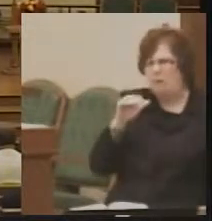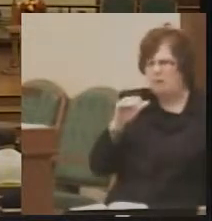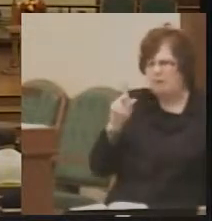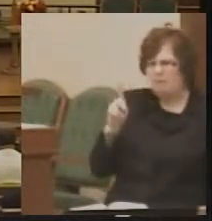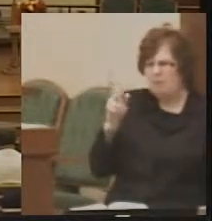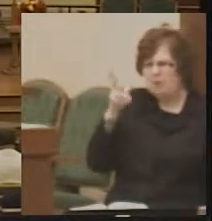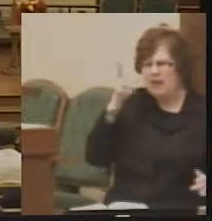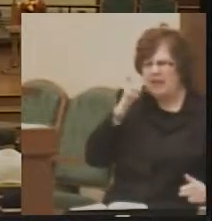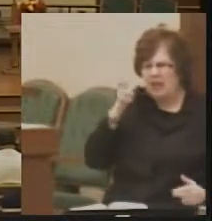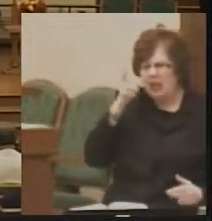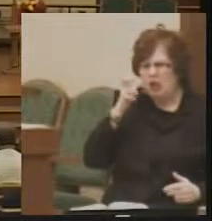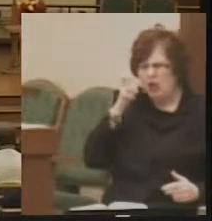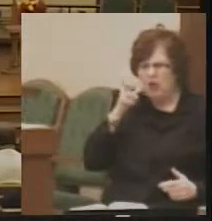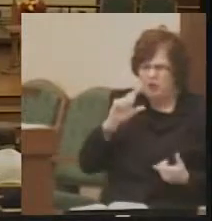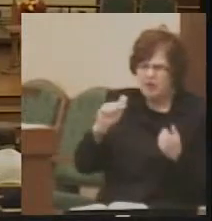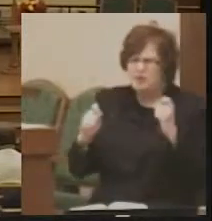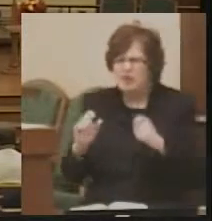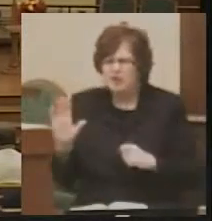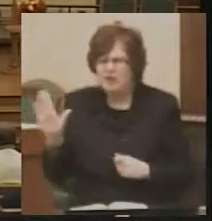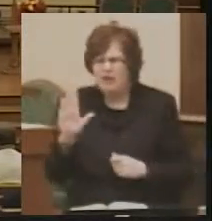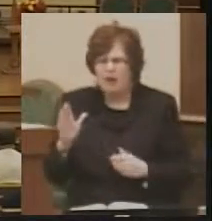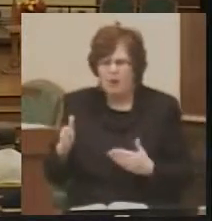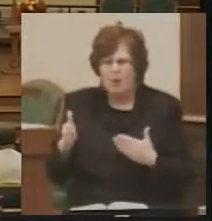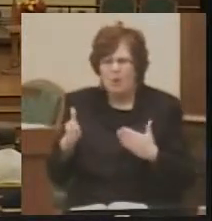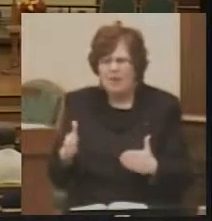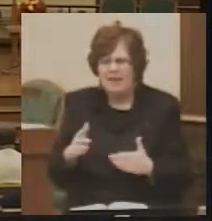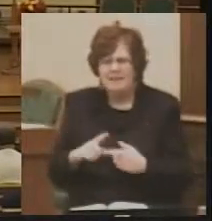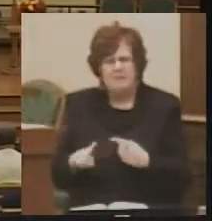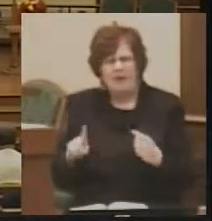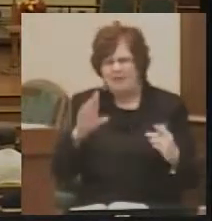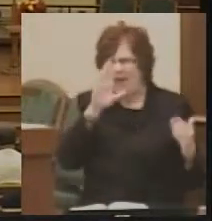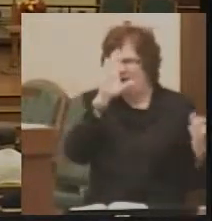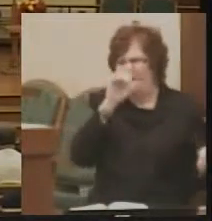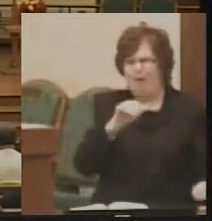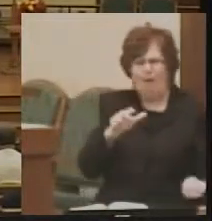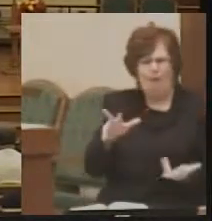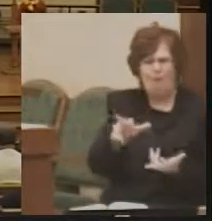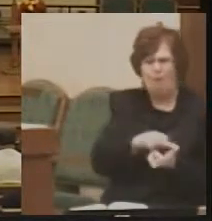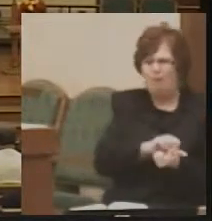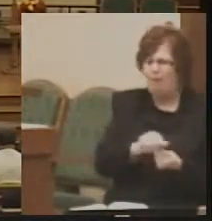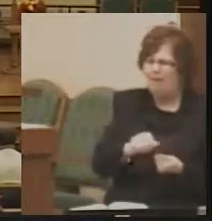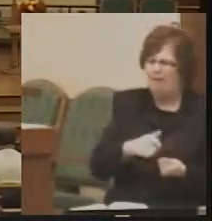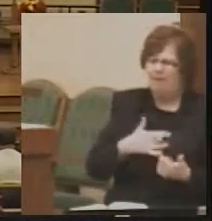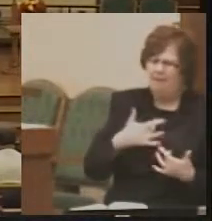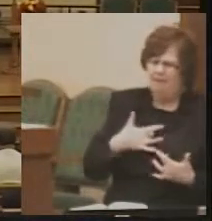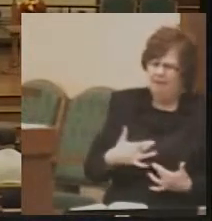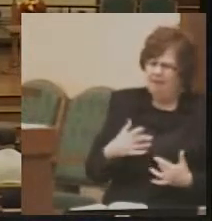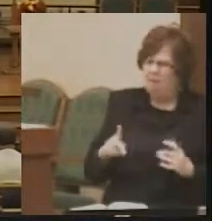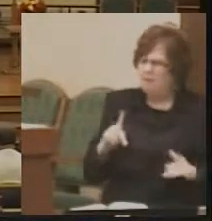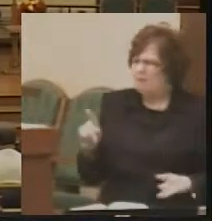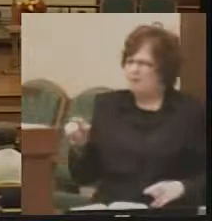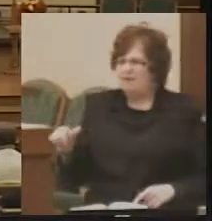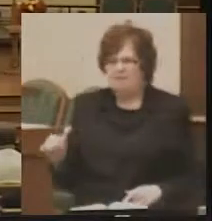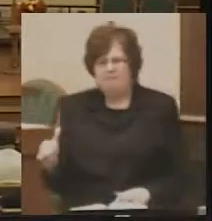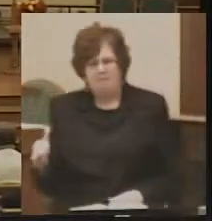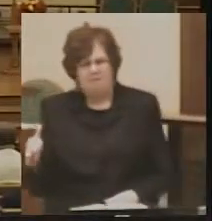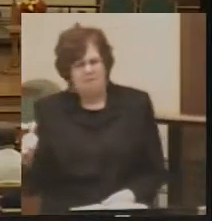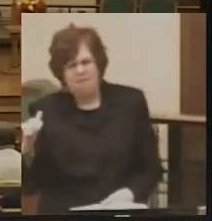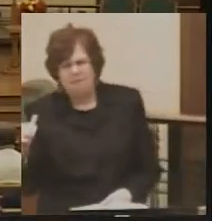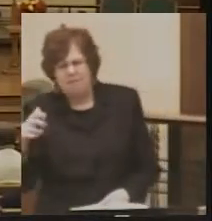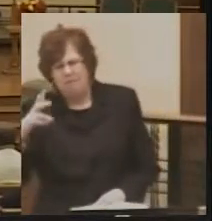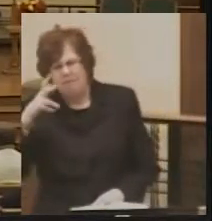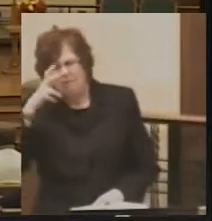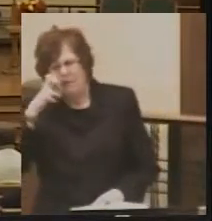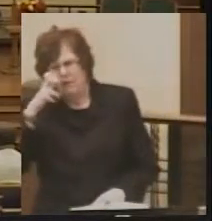hear his words and change their ways. But that hope is obliterated by the people's absolute unwillingness to hear